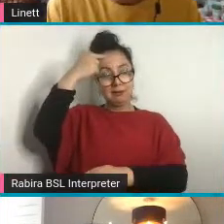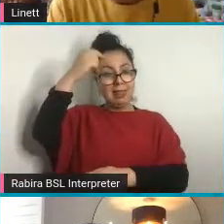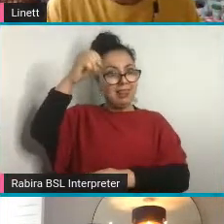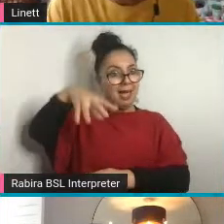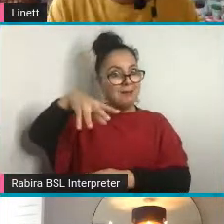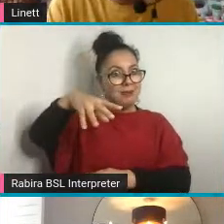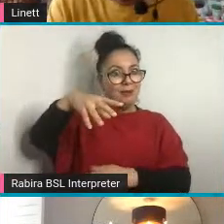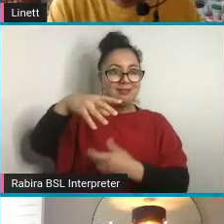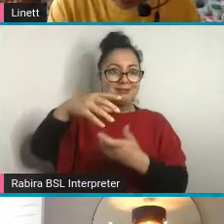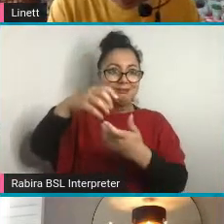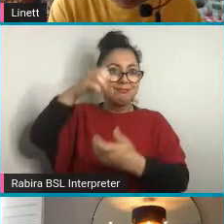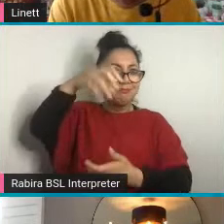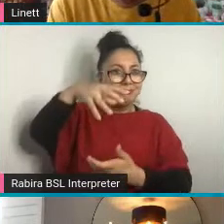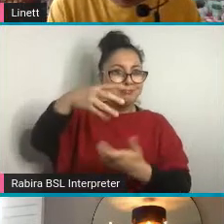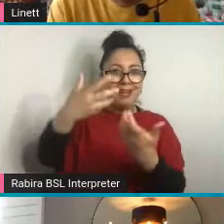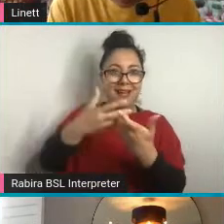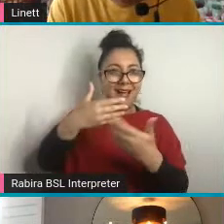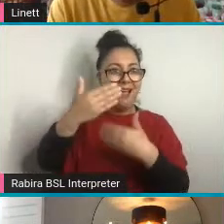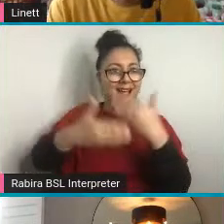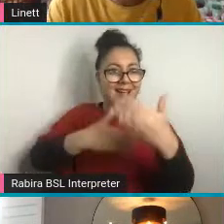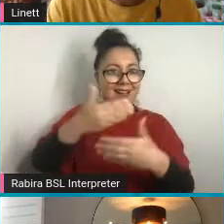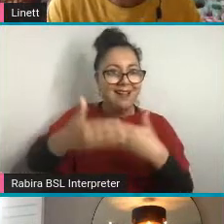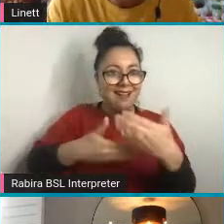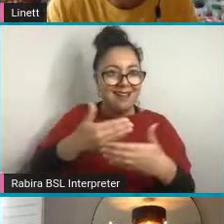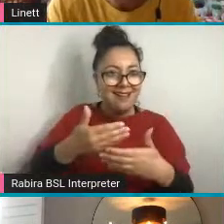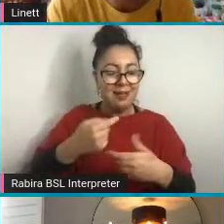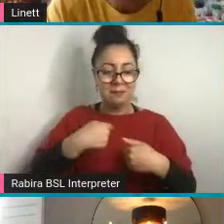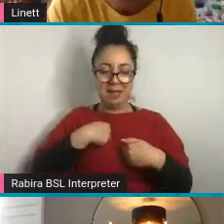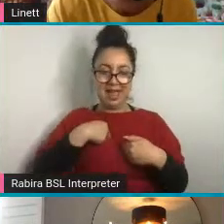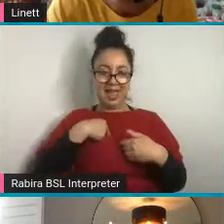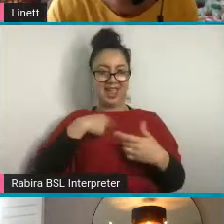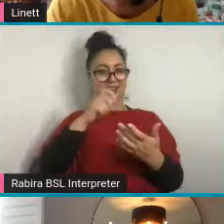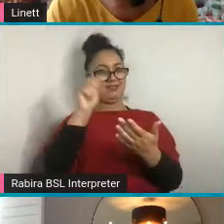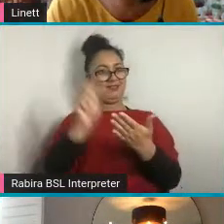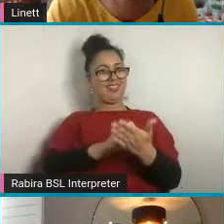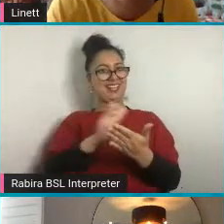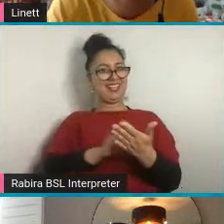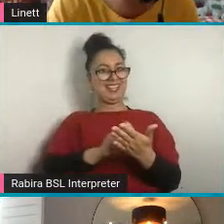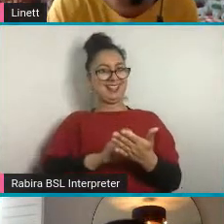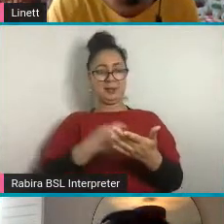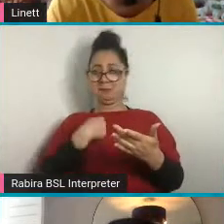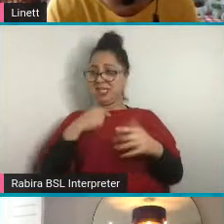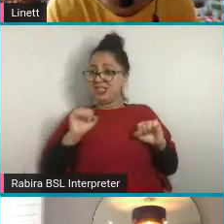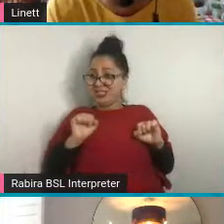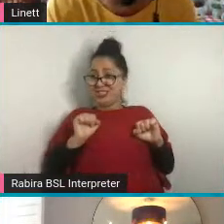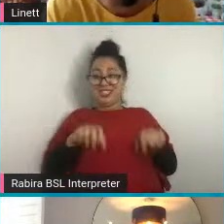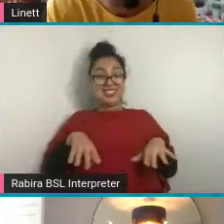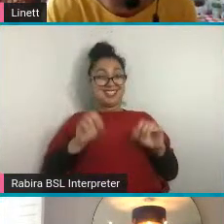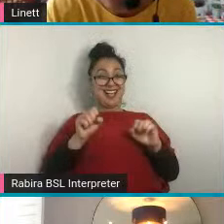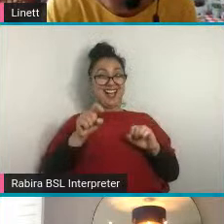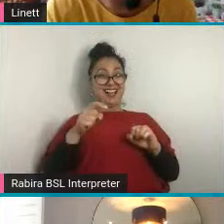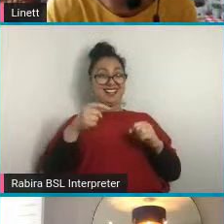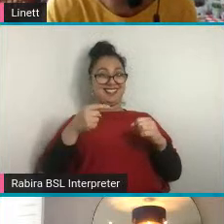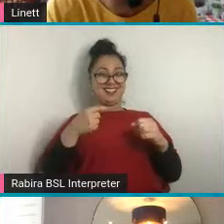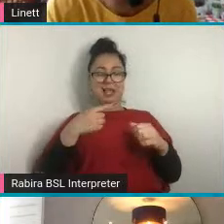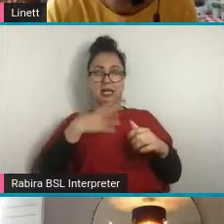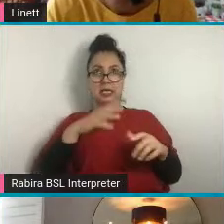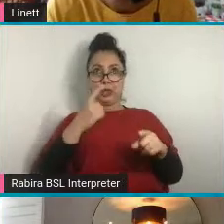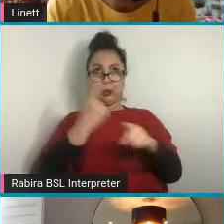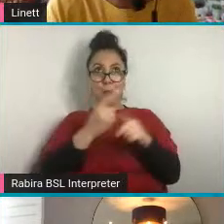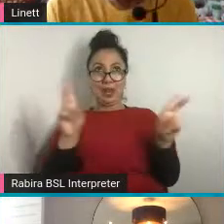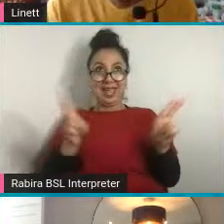bulb. Mine's filling up quite a bit. I haven't started, but I'll start mine and talk less more.